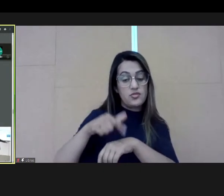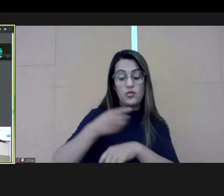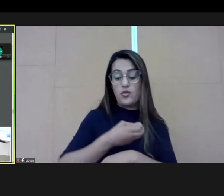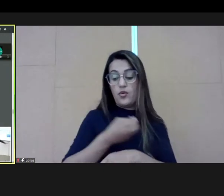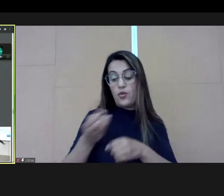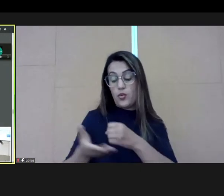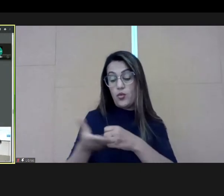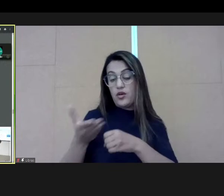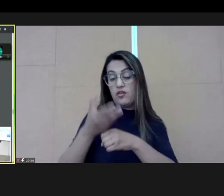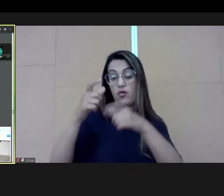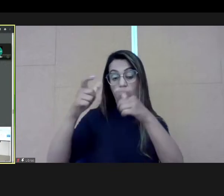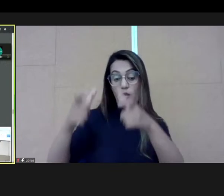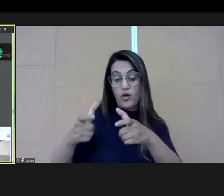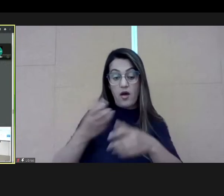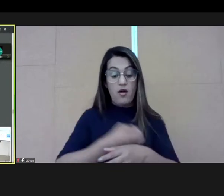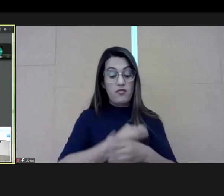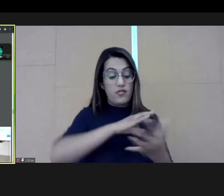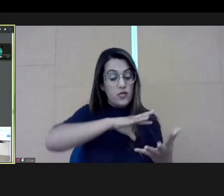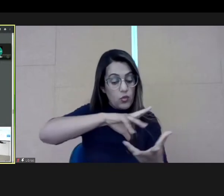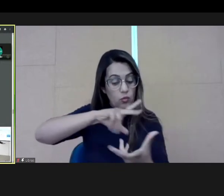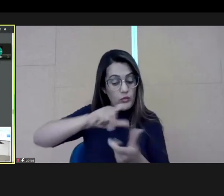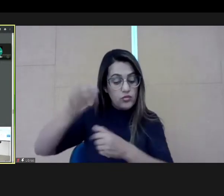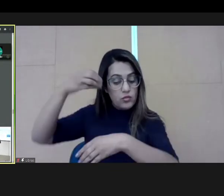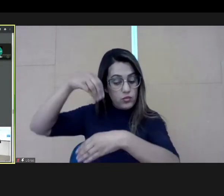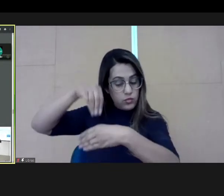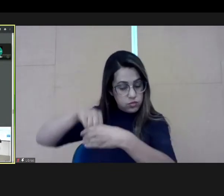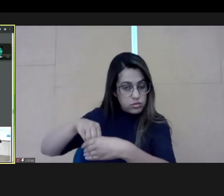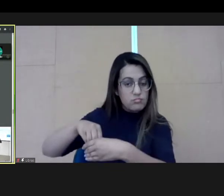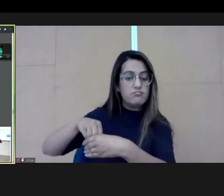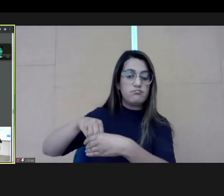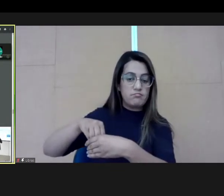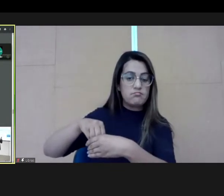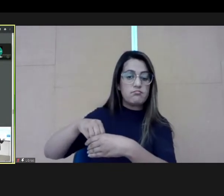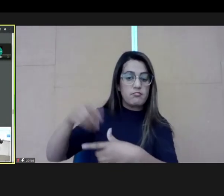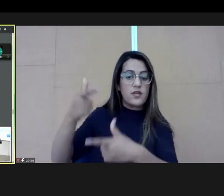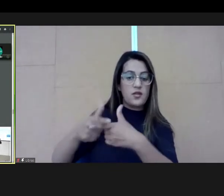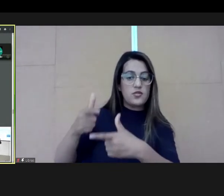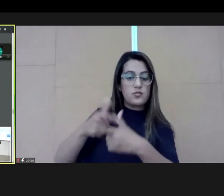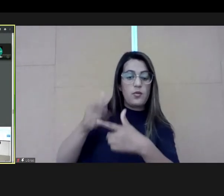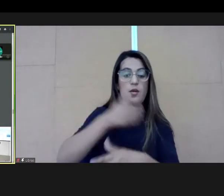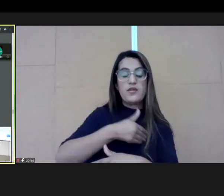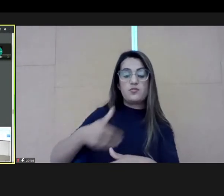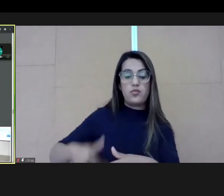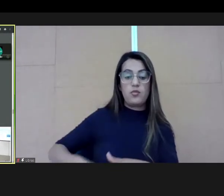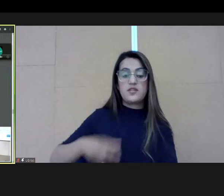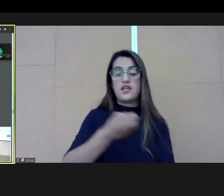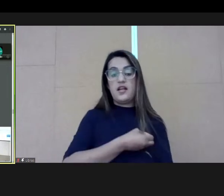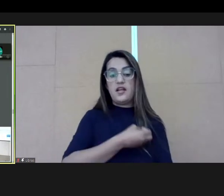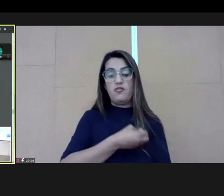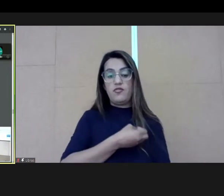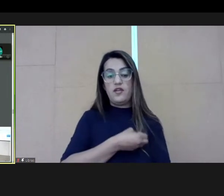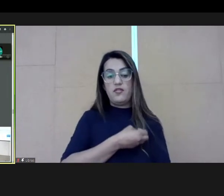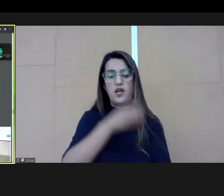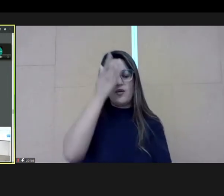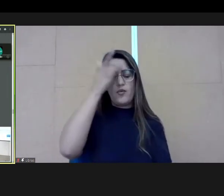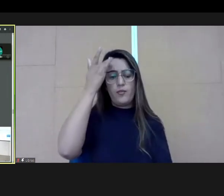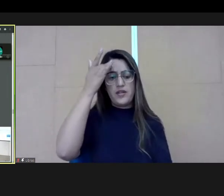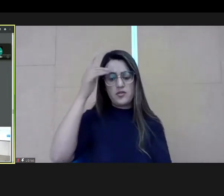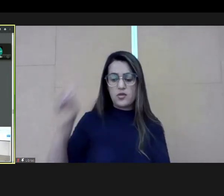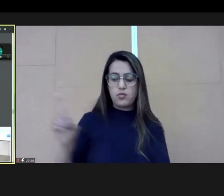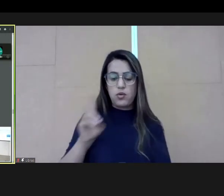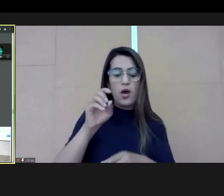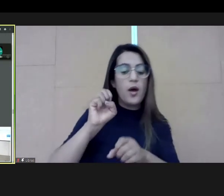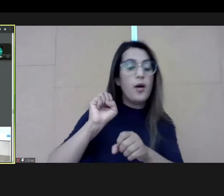That the leadership in the local level, it lives in his or her own world with his or her problems.